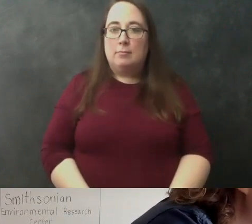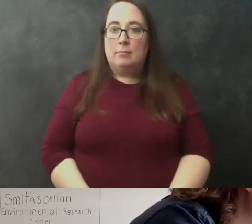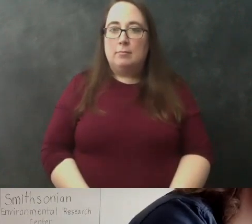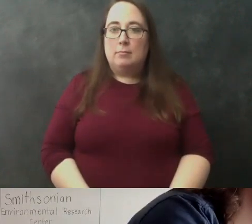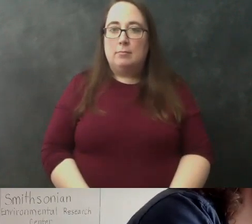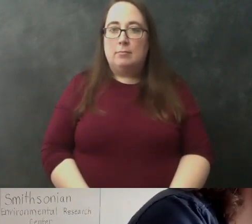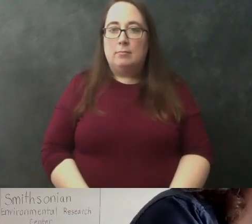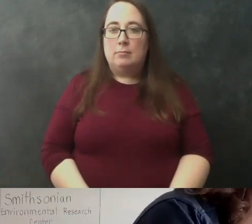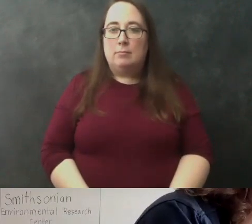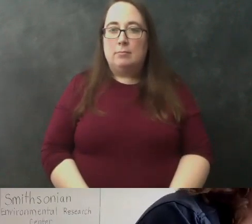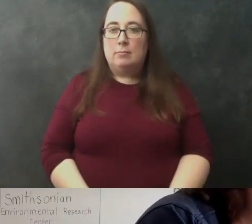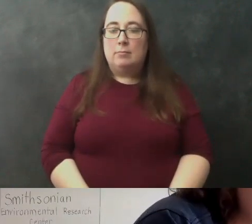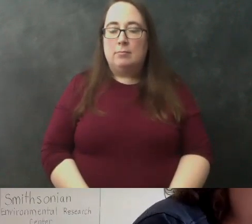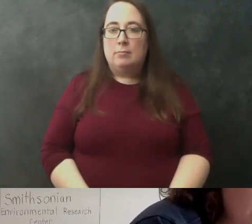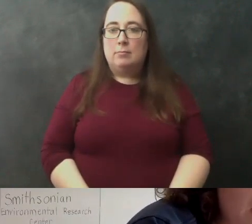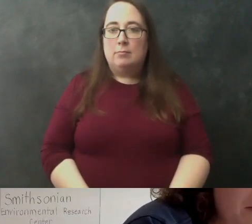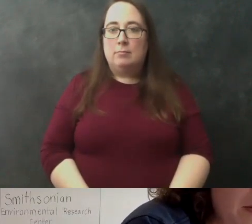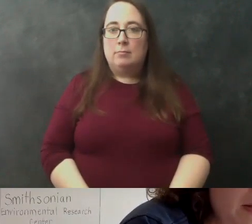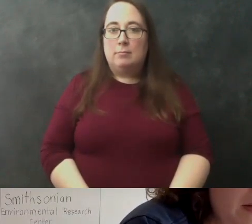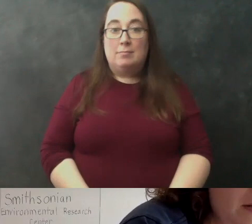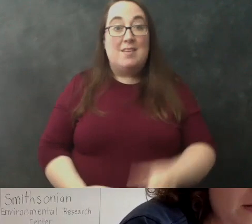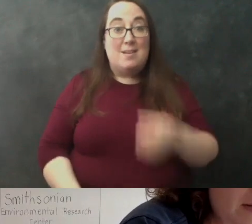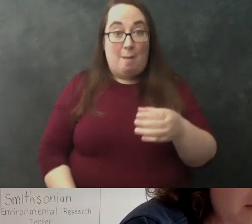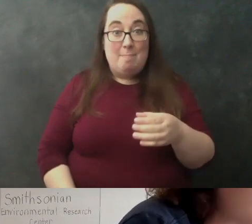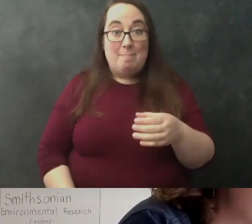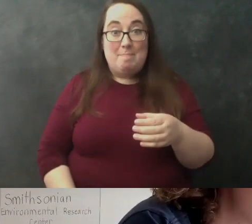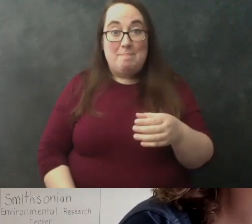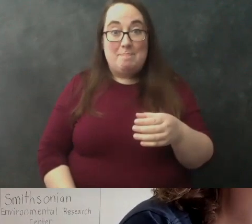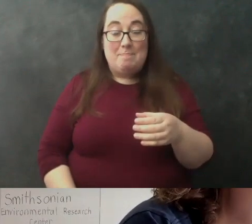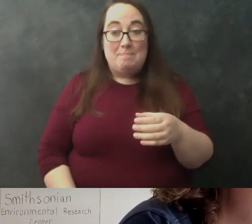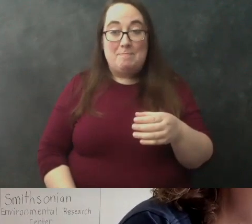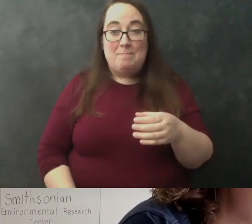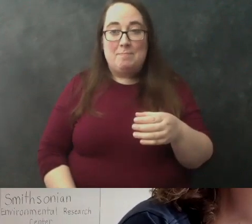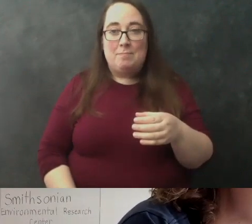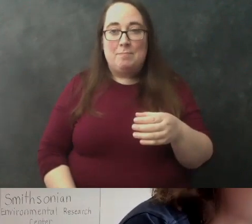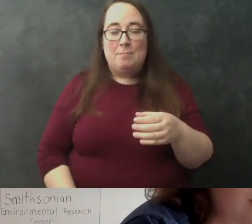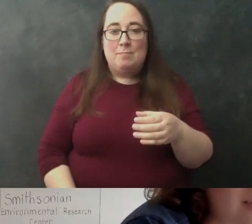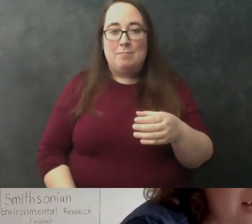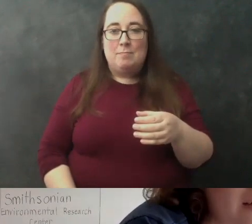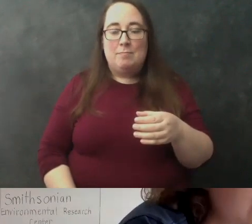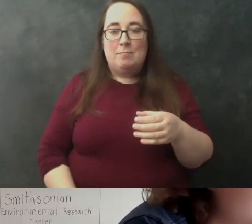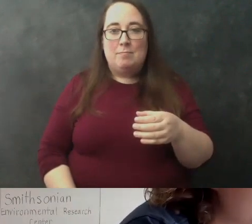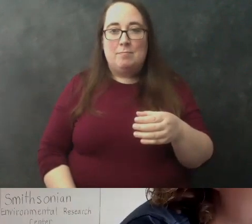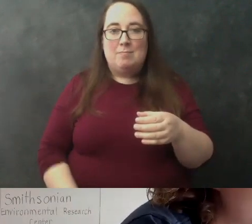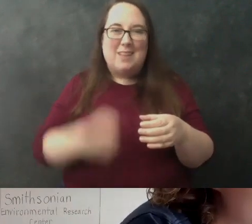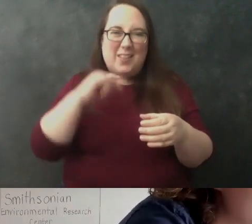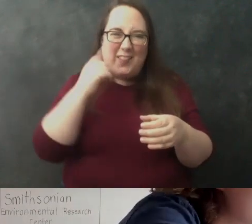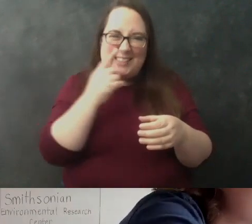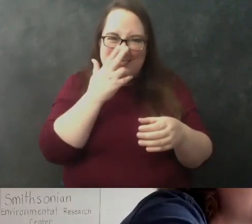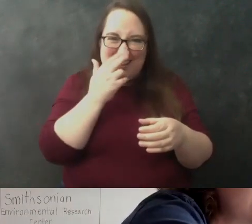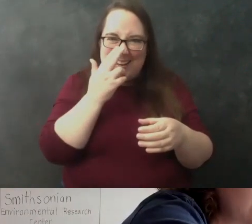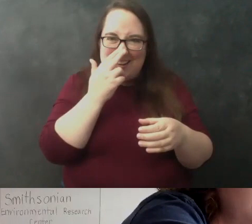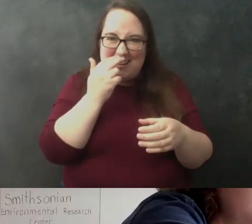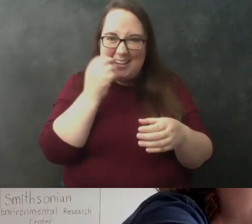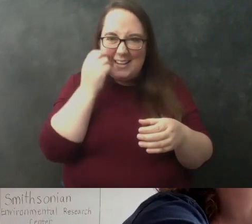and then grab your cup a little experiment cup and this is gonna look kind of funny but take